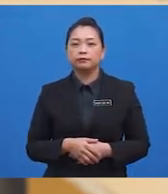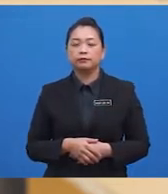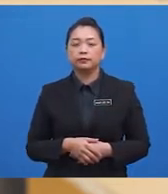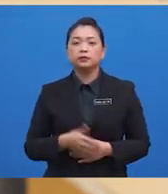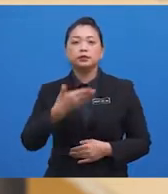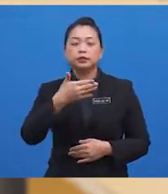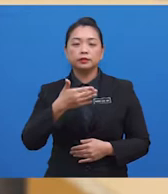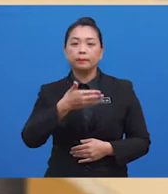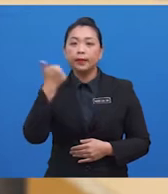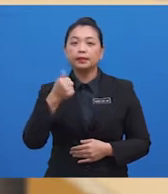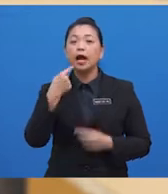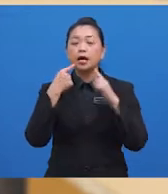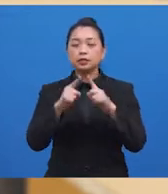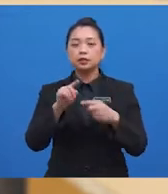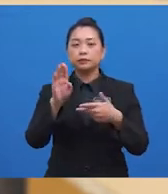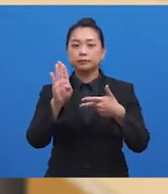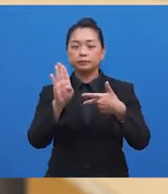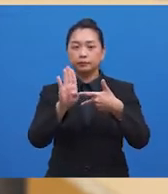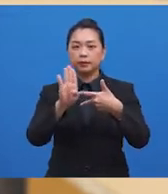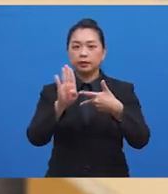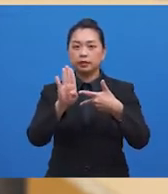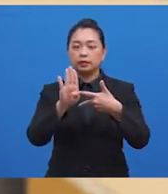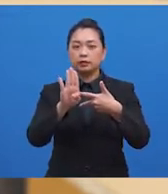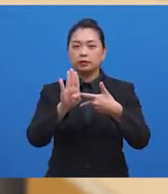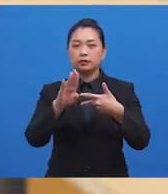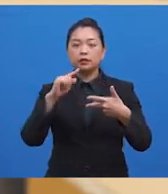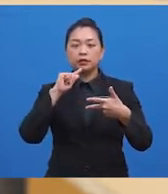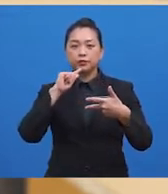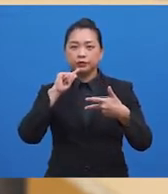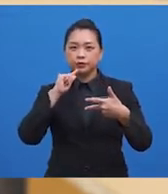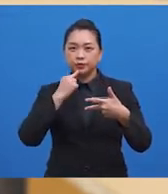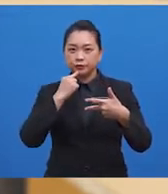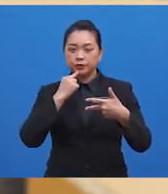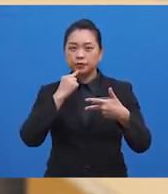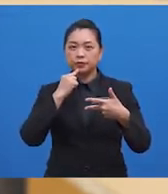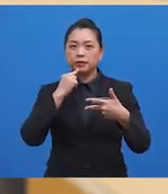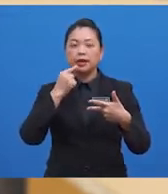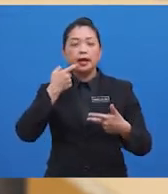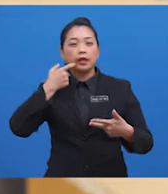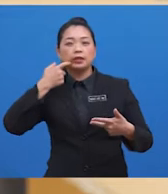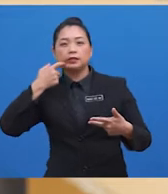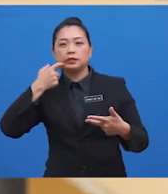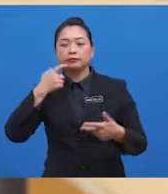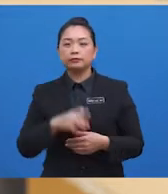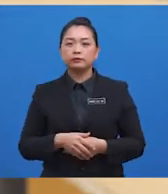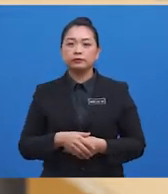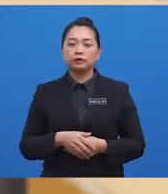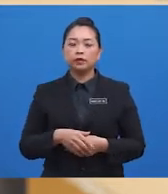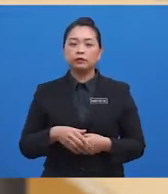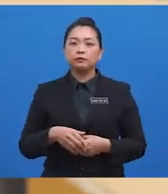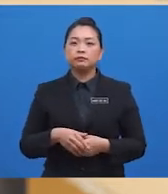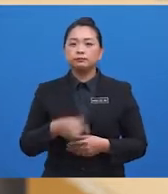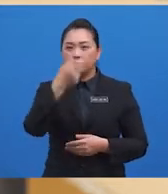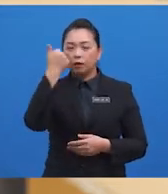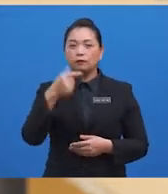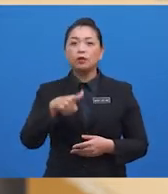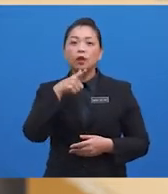B, serious addicts due to long-term drug taking have developed a tolerance to the